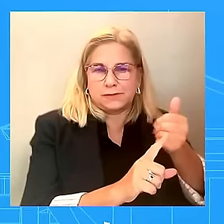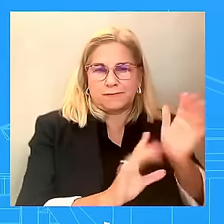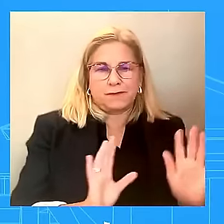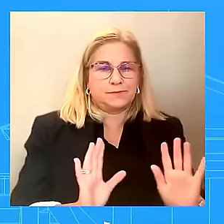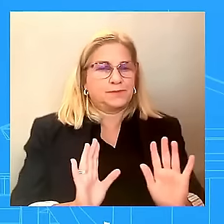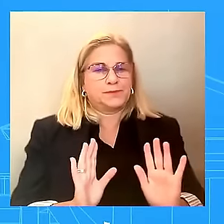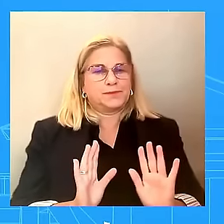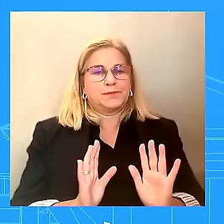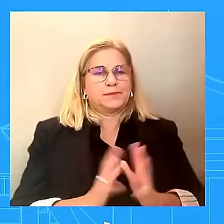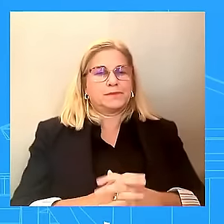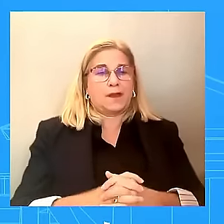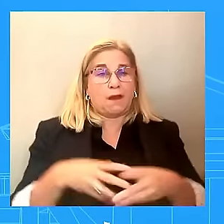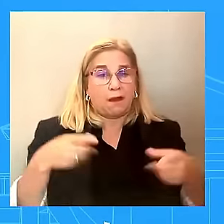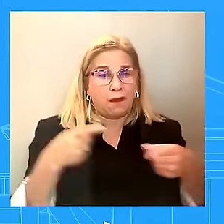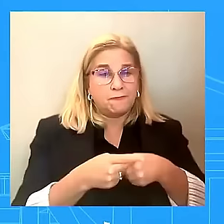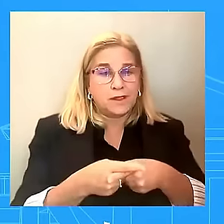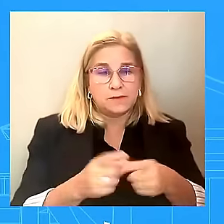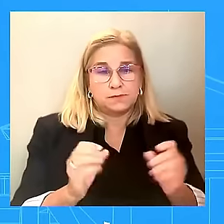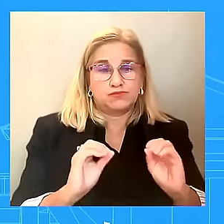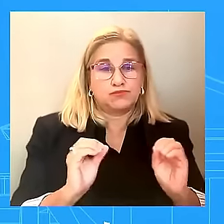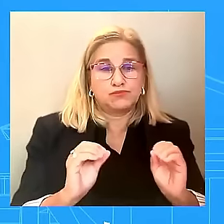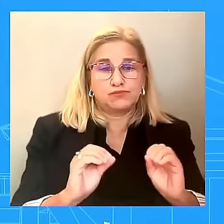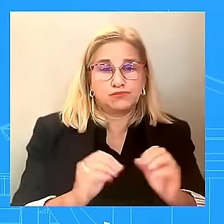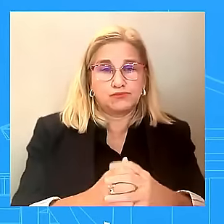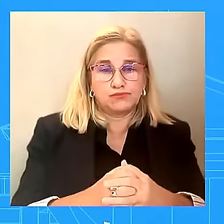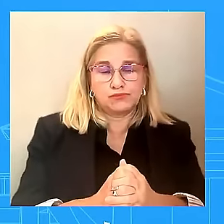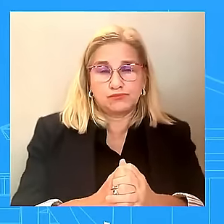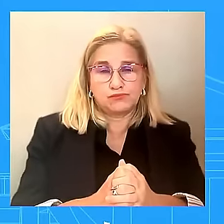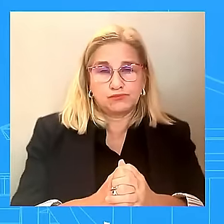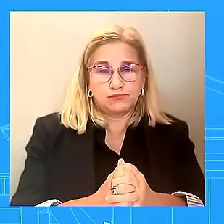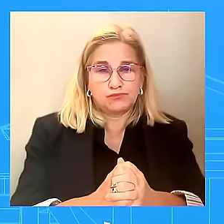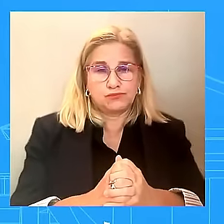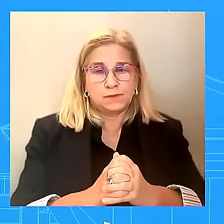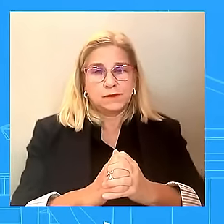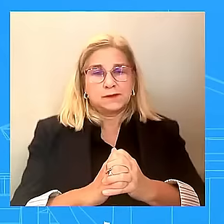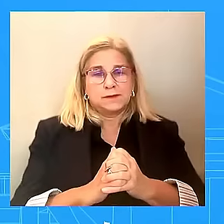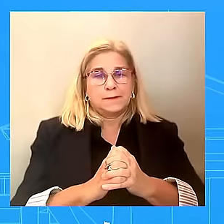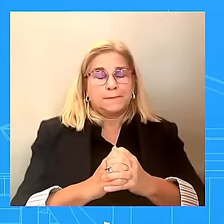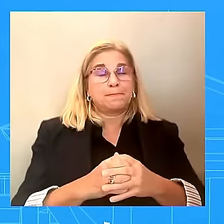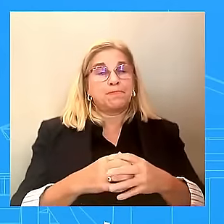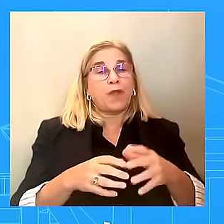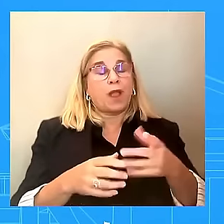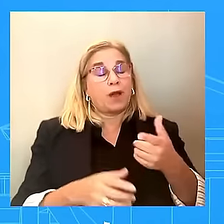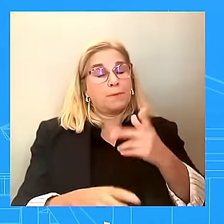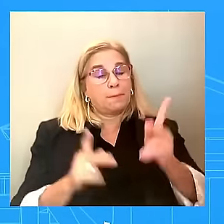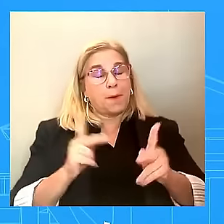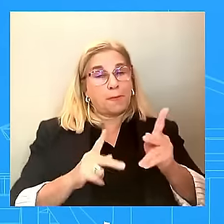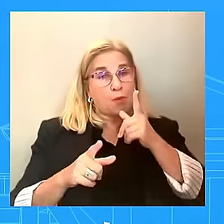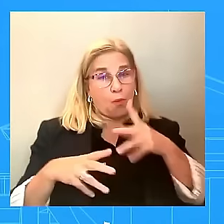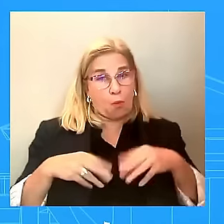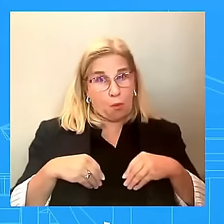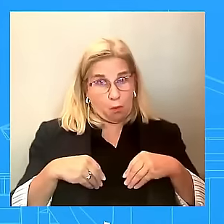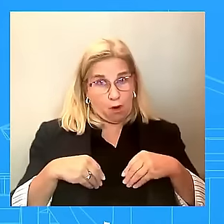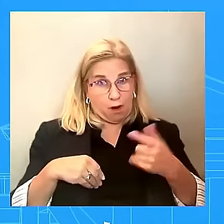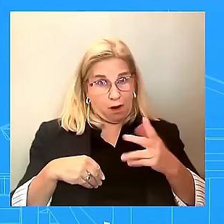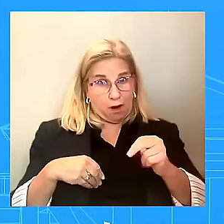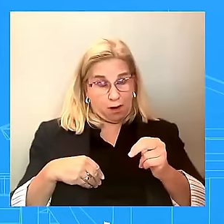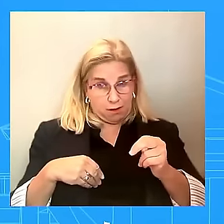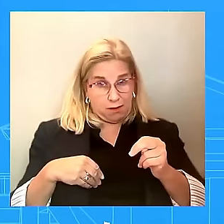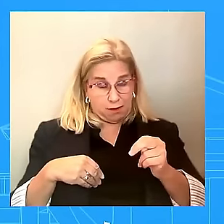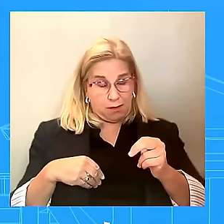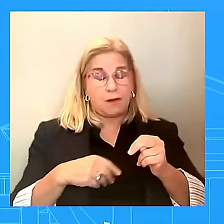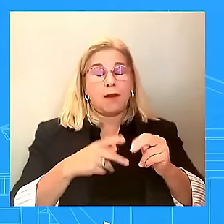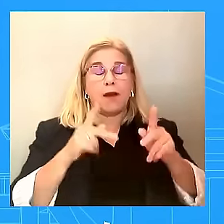see responsible gun ownership. That's what we want to see, responsible gun ownership. I think that is what's important here.